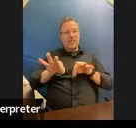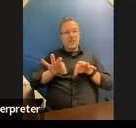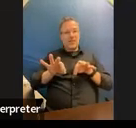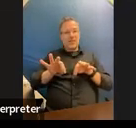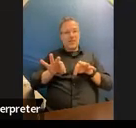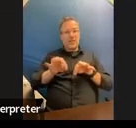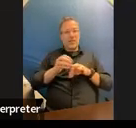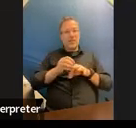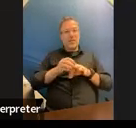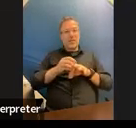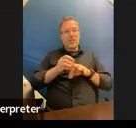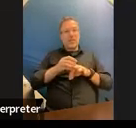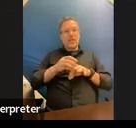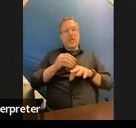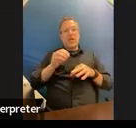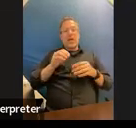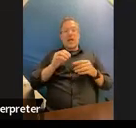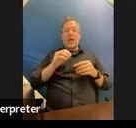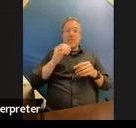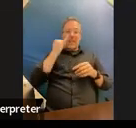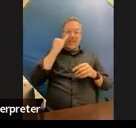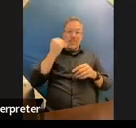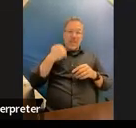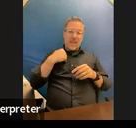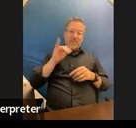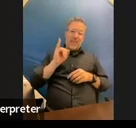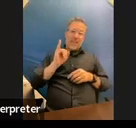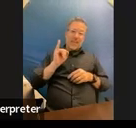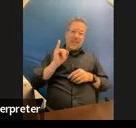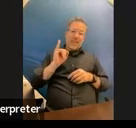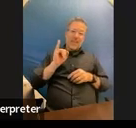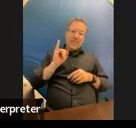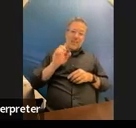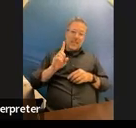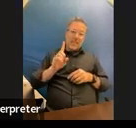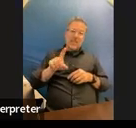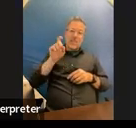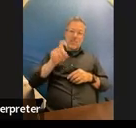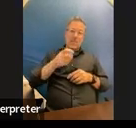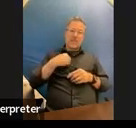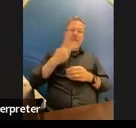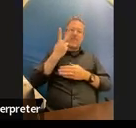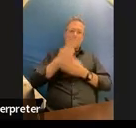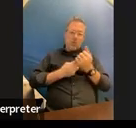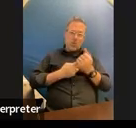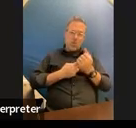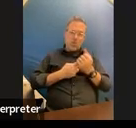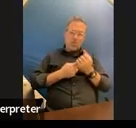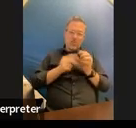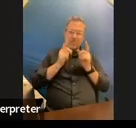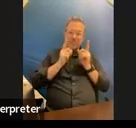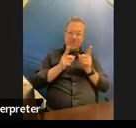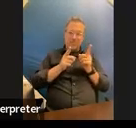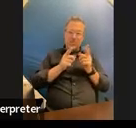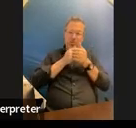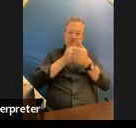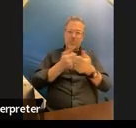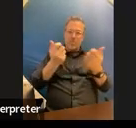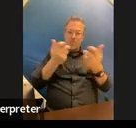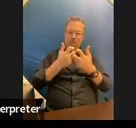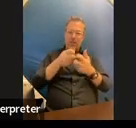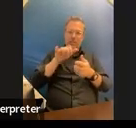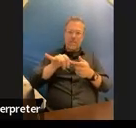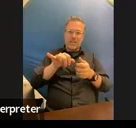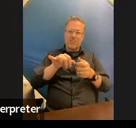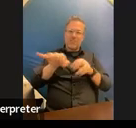identified with id they must have both of these things right by definition or else they can't be identified